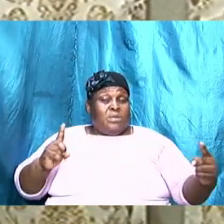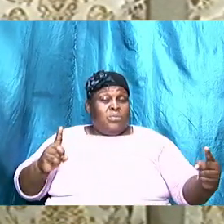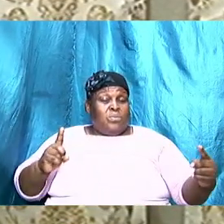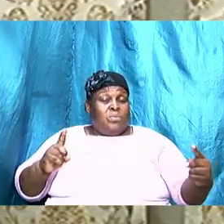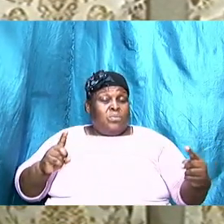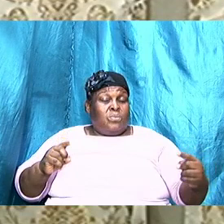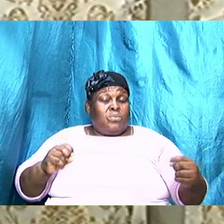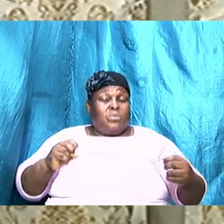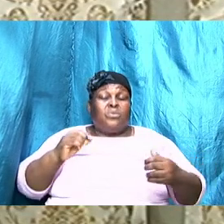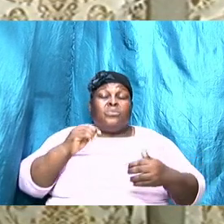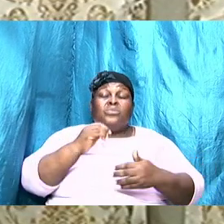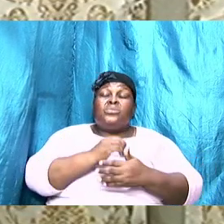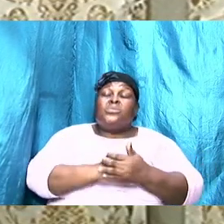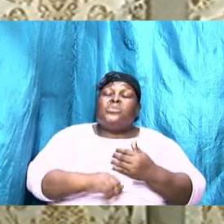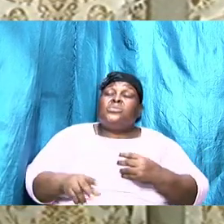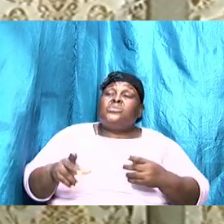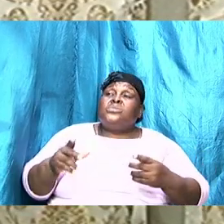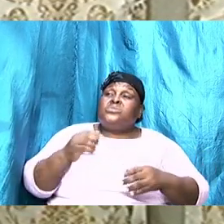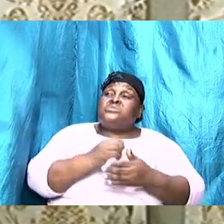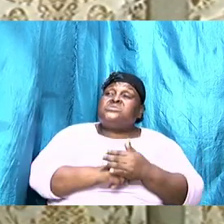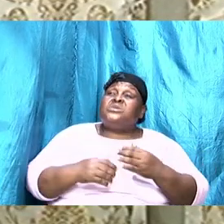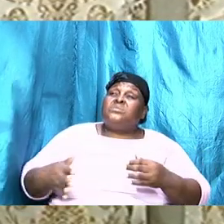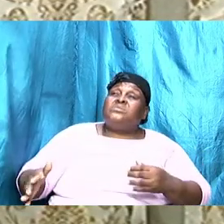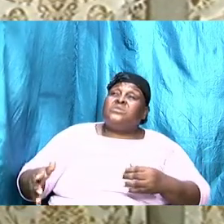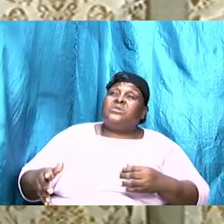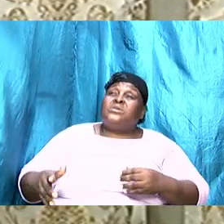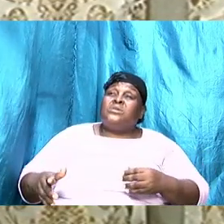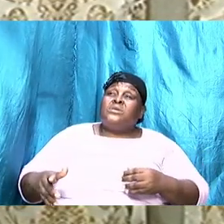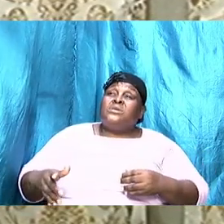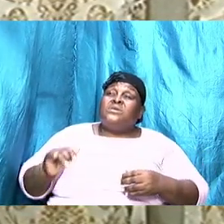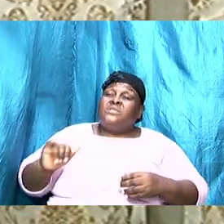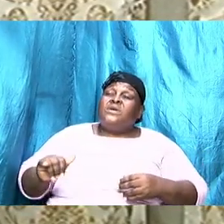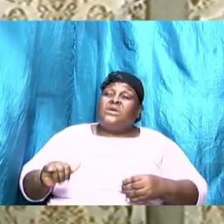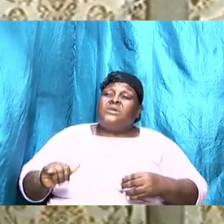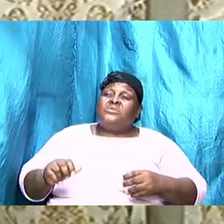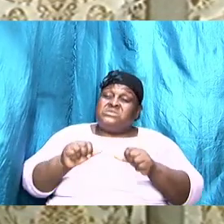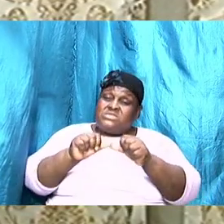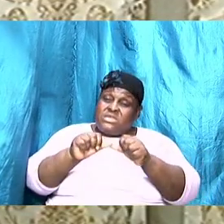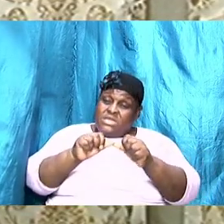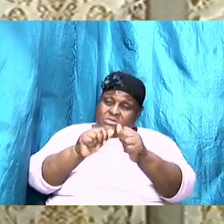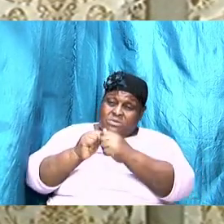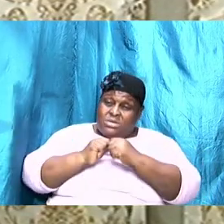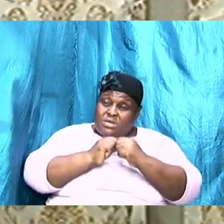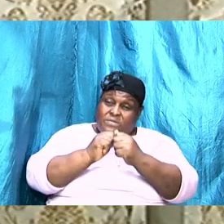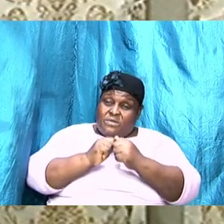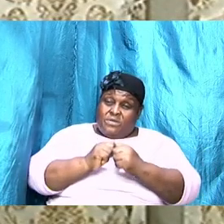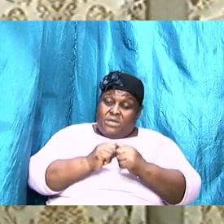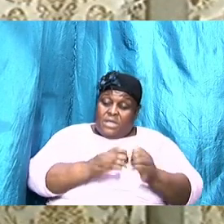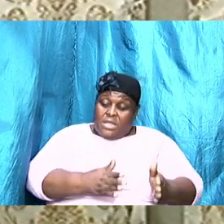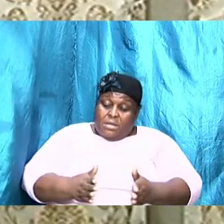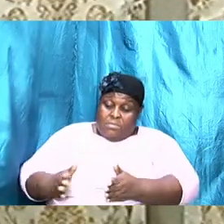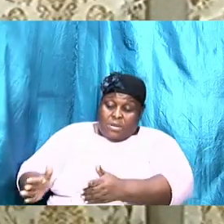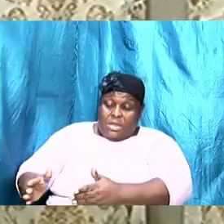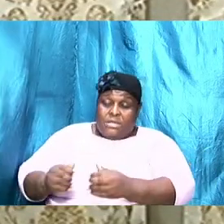that was to remain together and be planned together